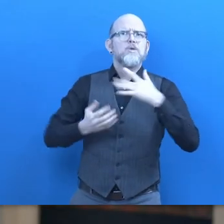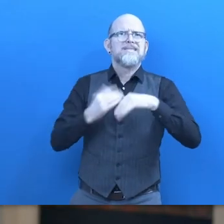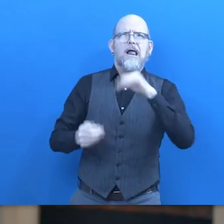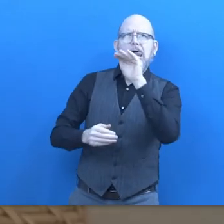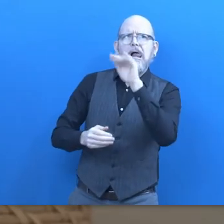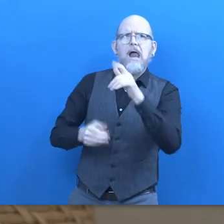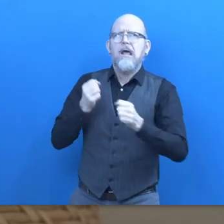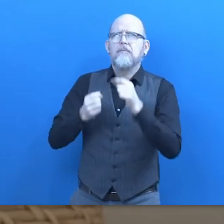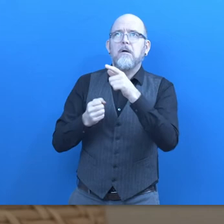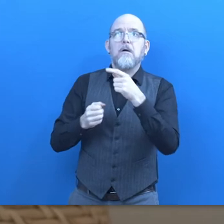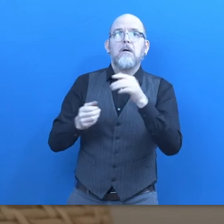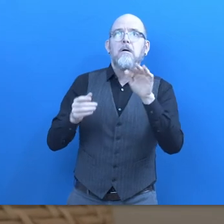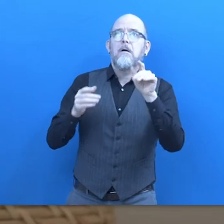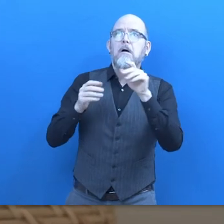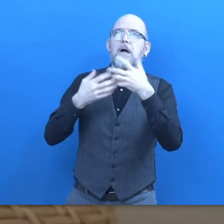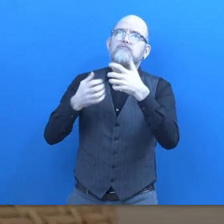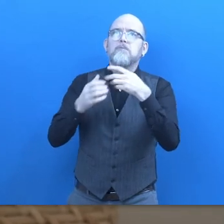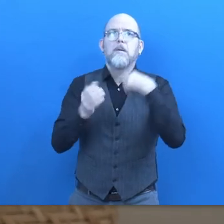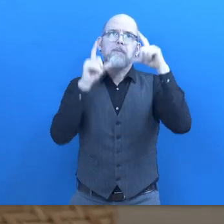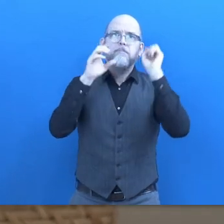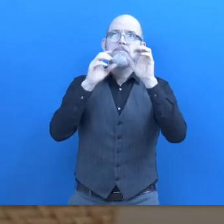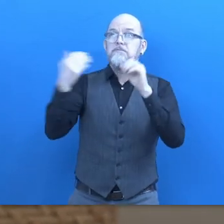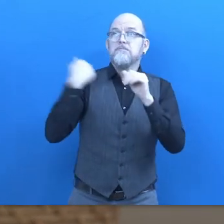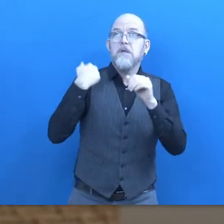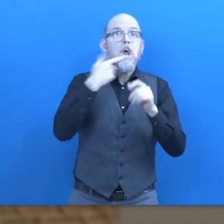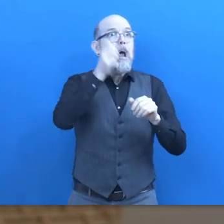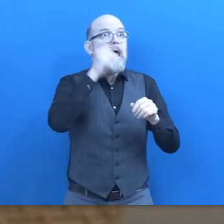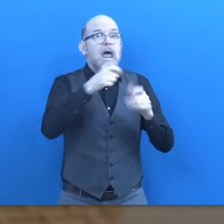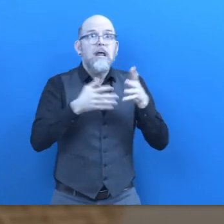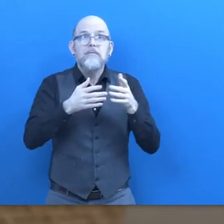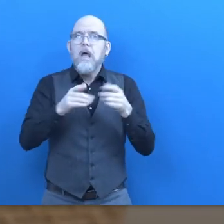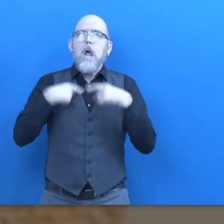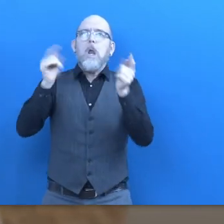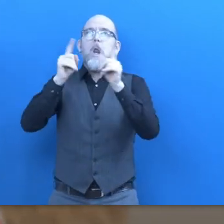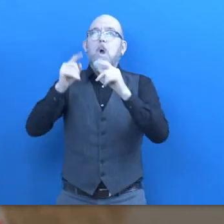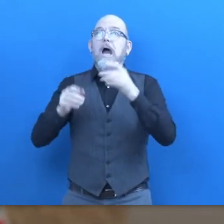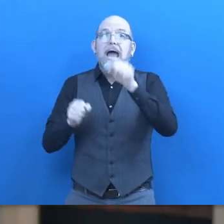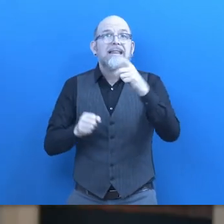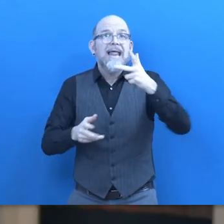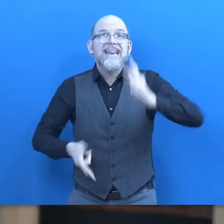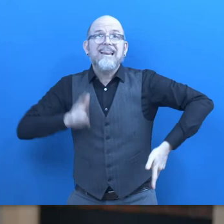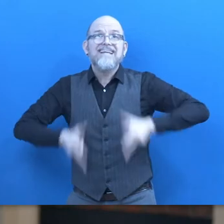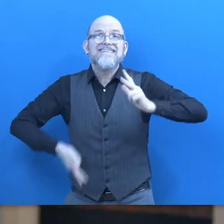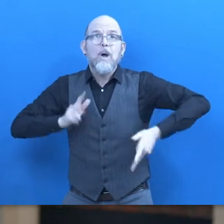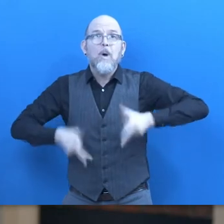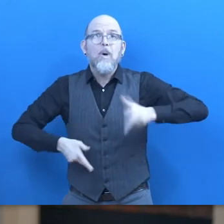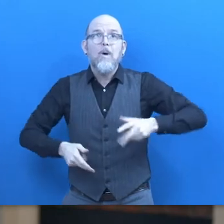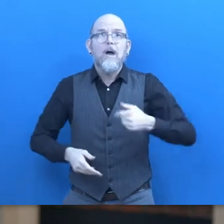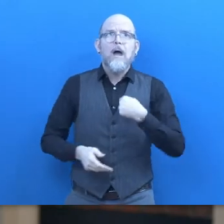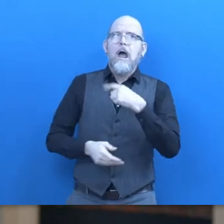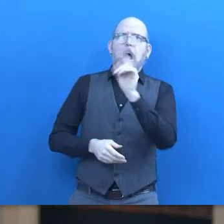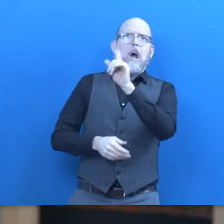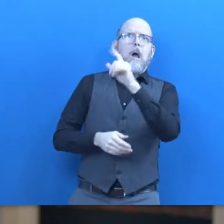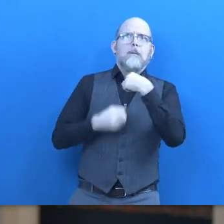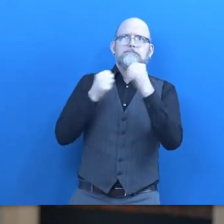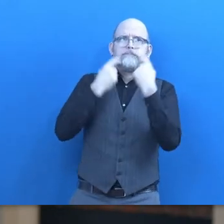sounds dangerous I haven't ridden a bike in 20 years certainly you don't want me on a bike right now and they said oh no no you do it with a partner and I would be happy